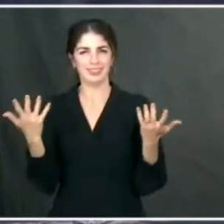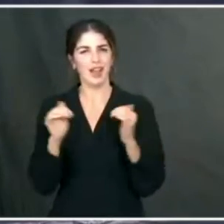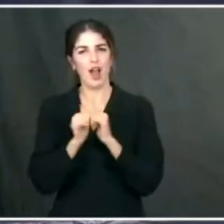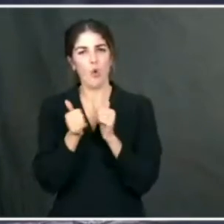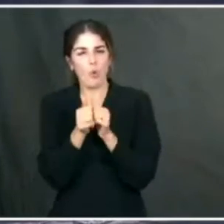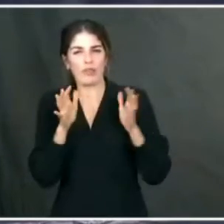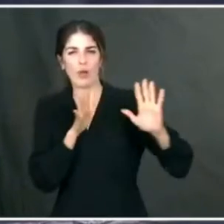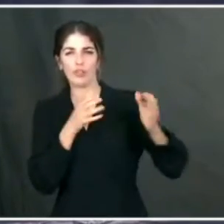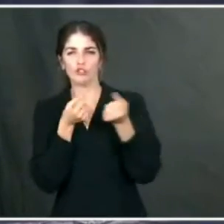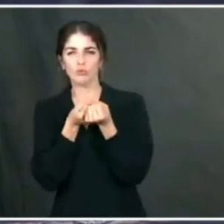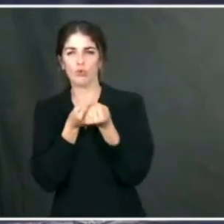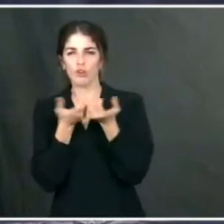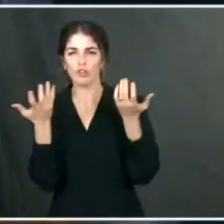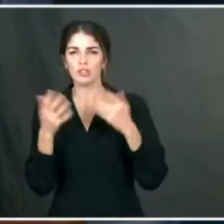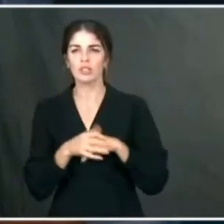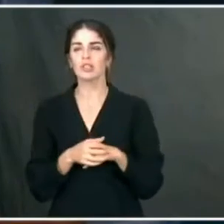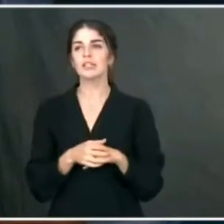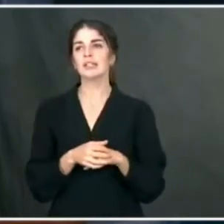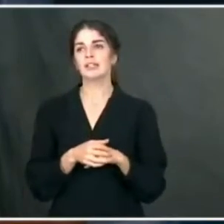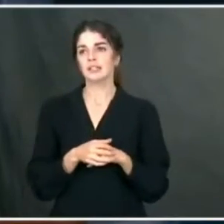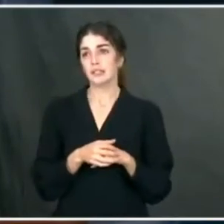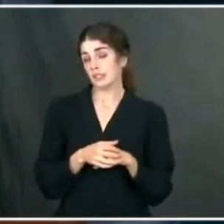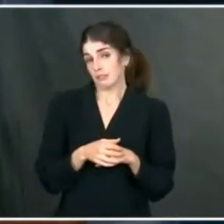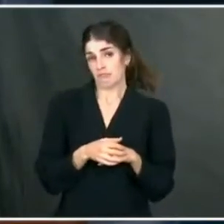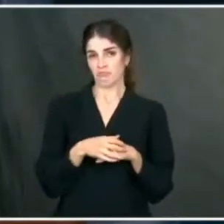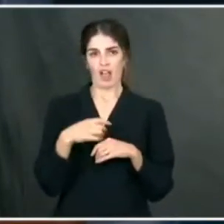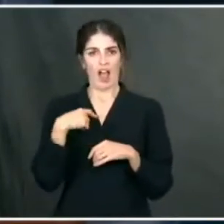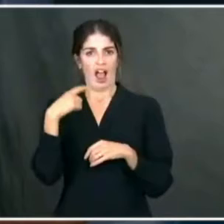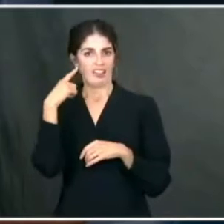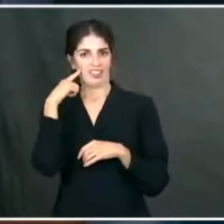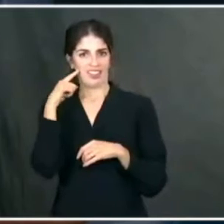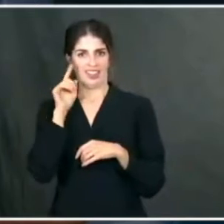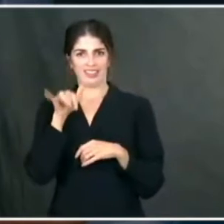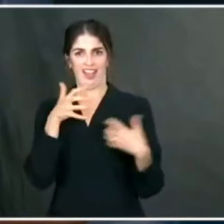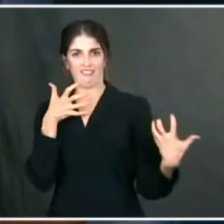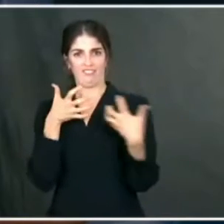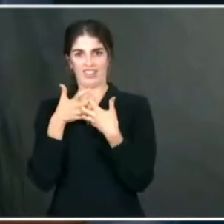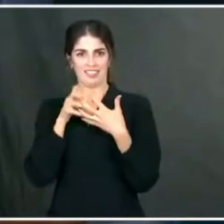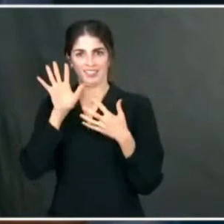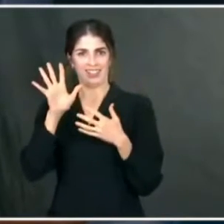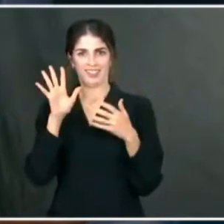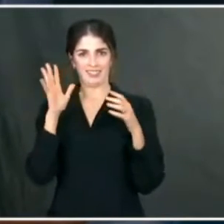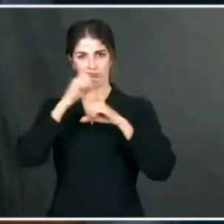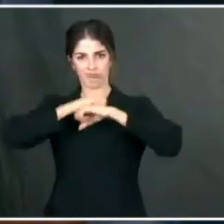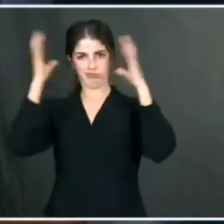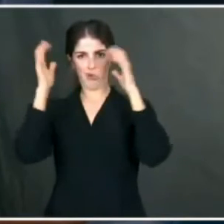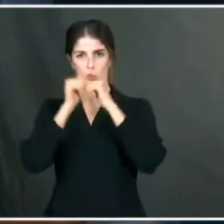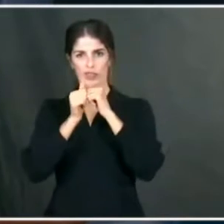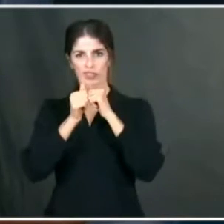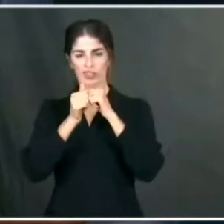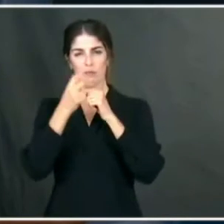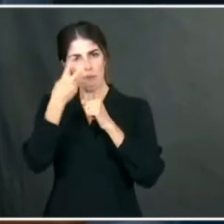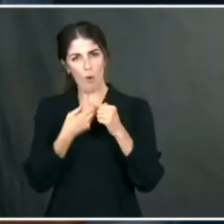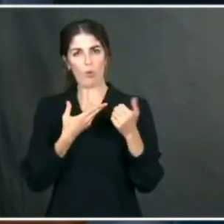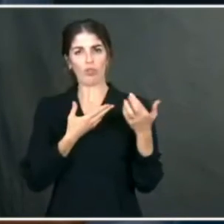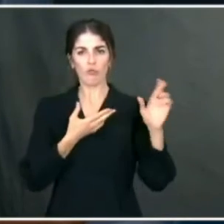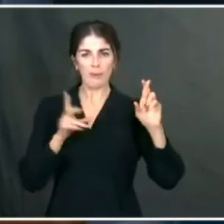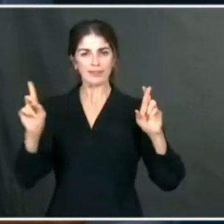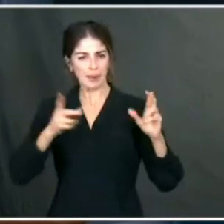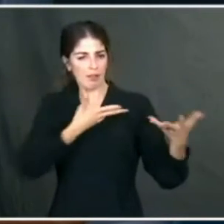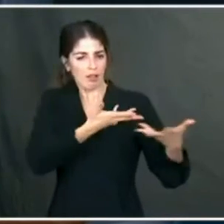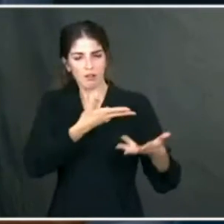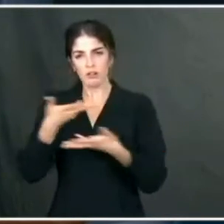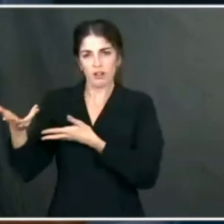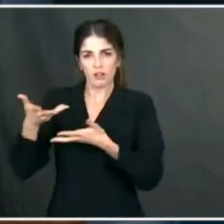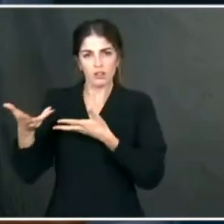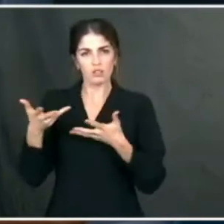something like this that's that big? MS. Well, I think it fits perfectly into his message of bipartisanship. He wants to work with Democrats and Republicans to